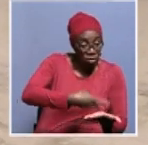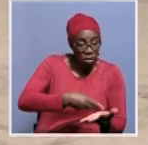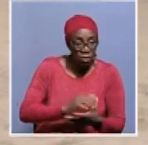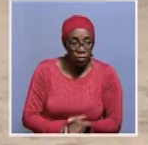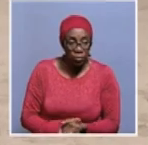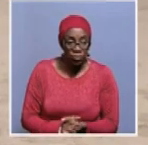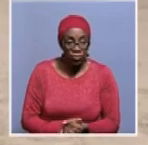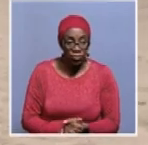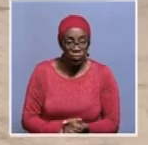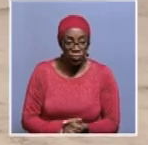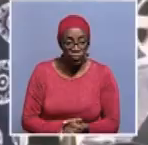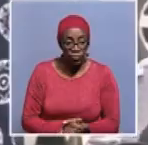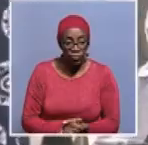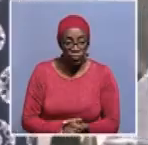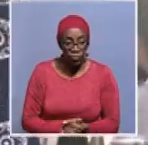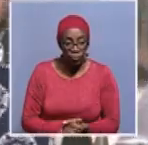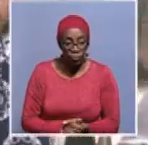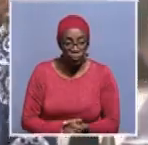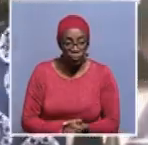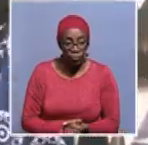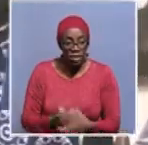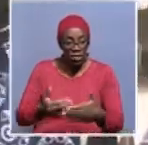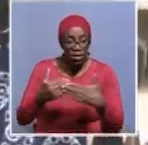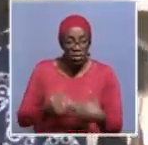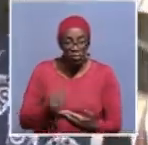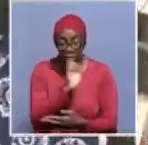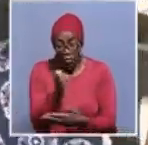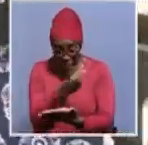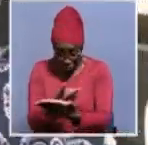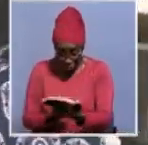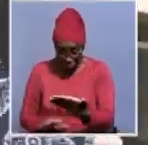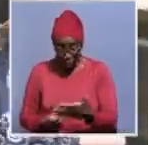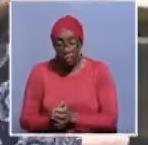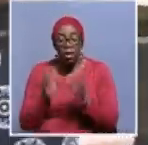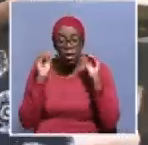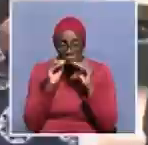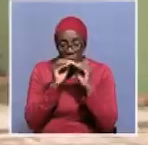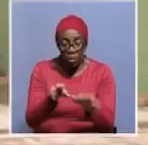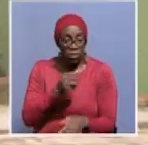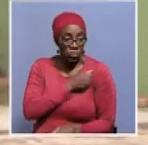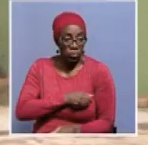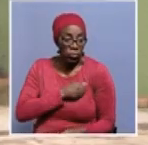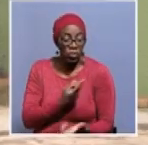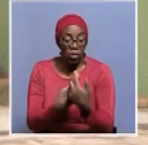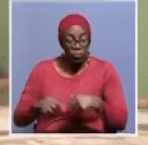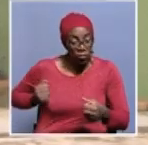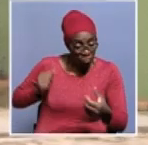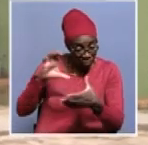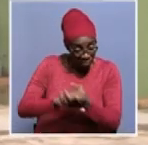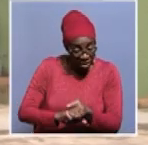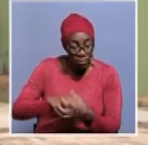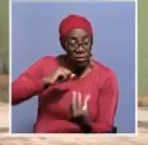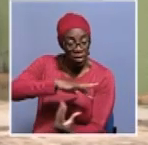a poem by bongani a message of condolences from friends relative stage